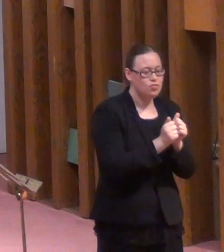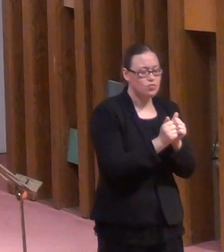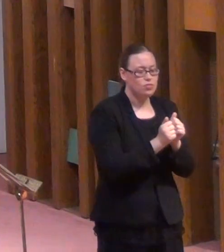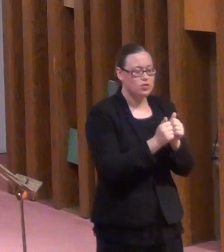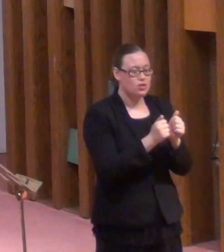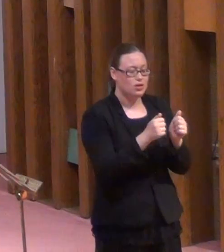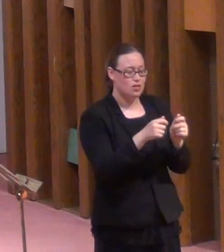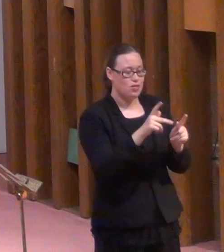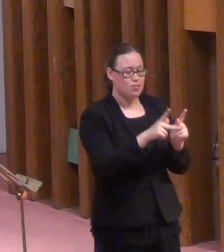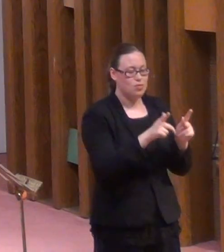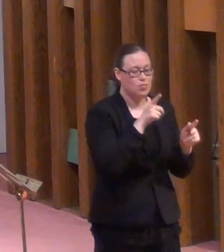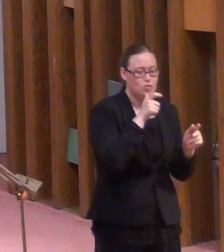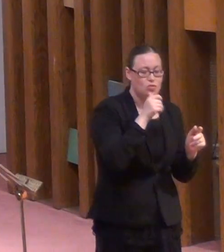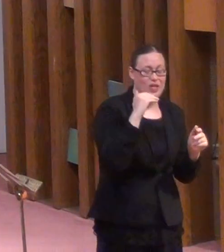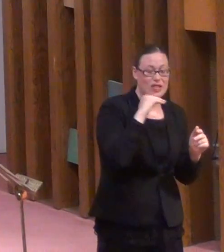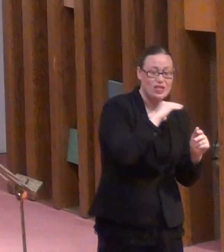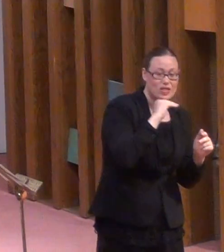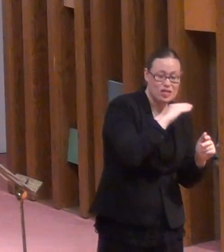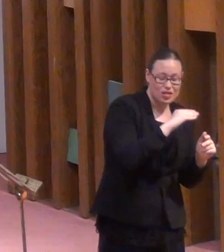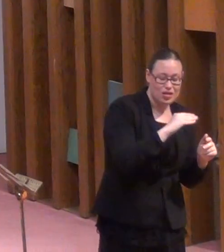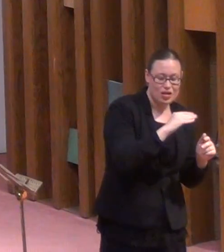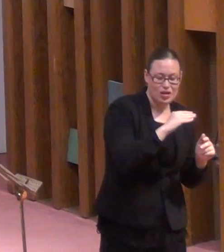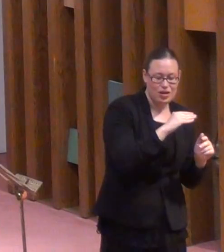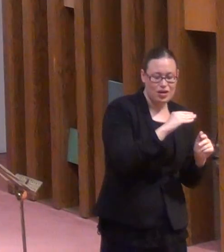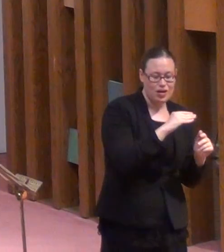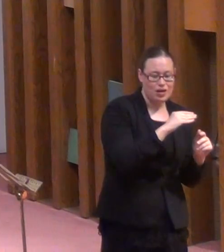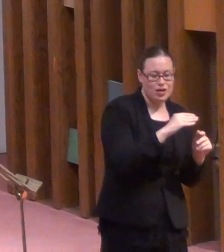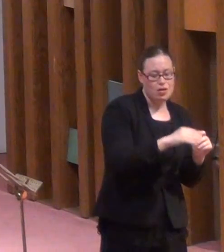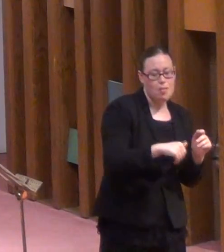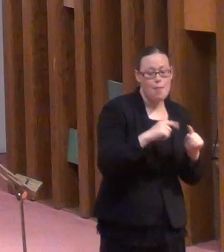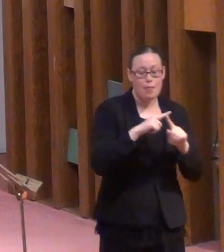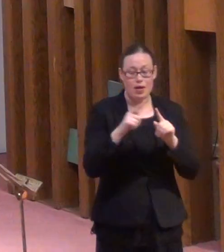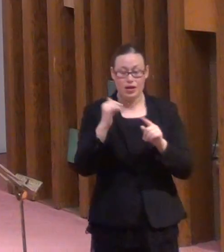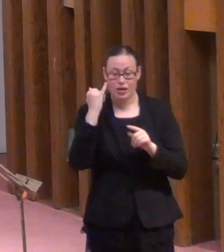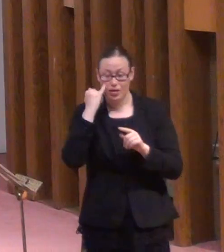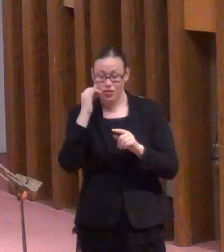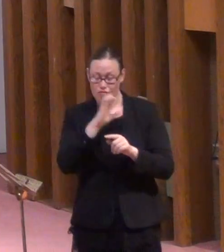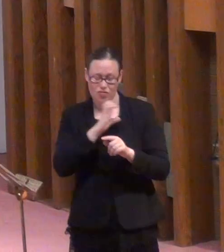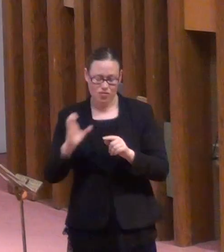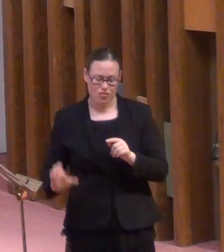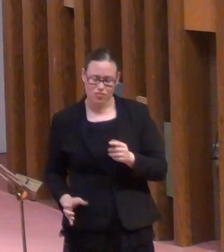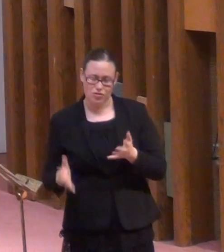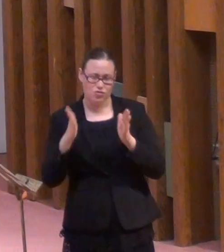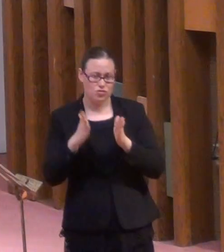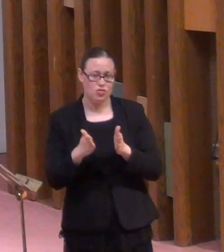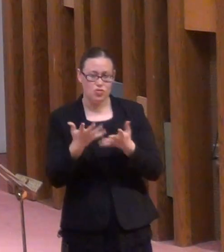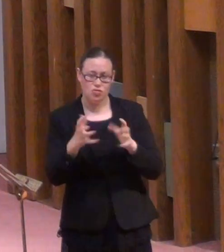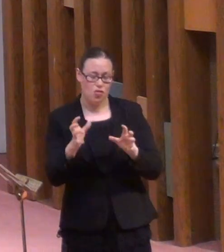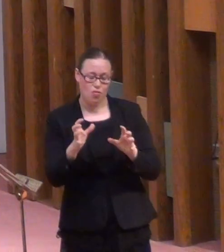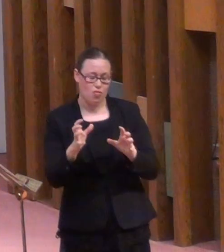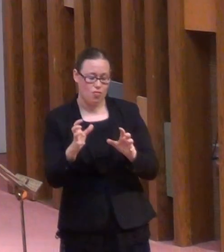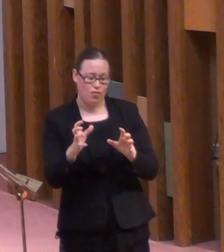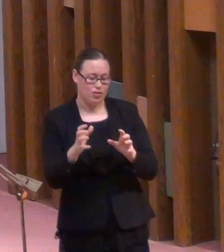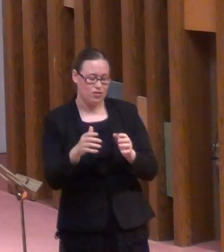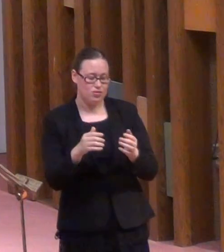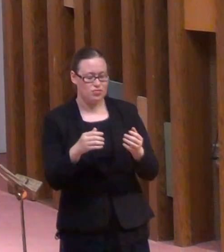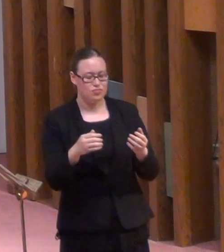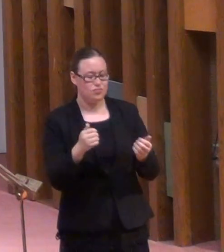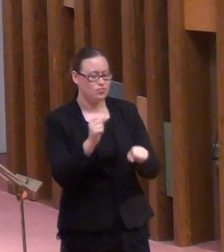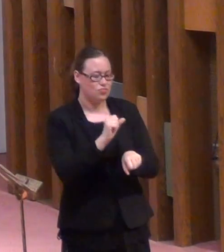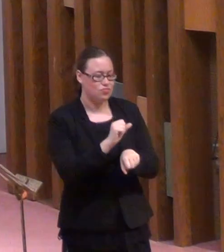than people of the light, people who follow him. So that's how this